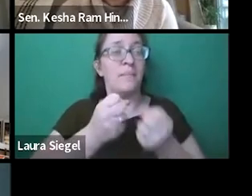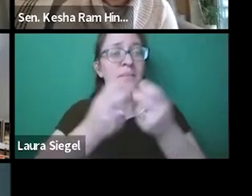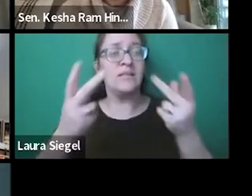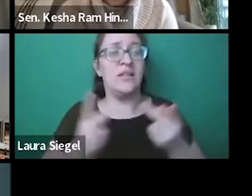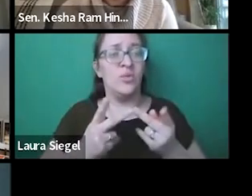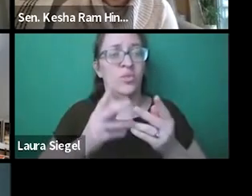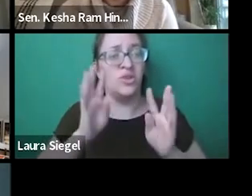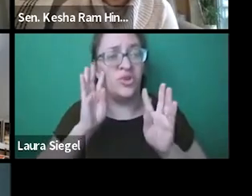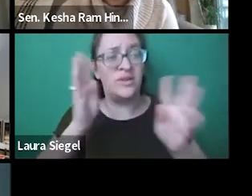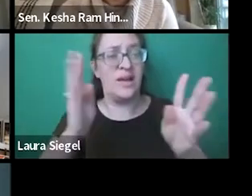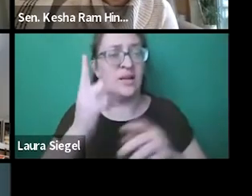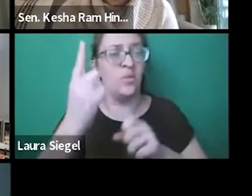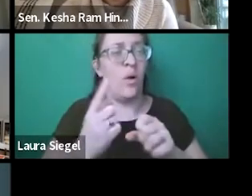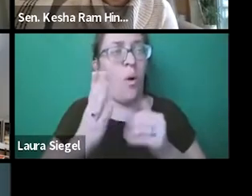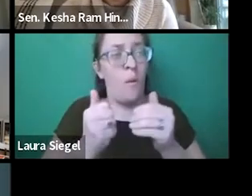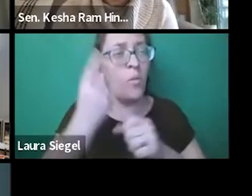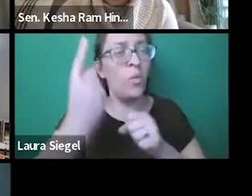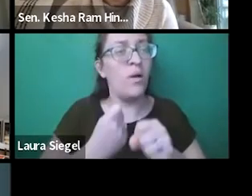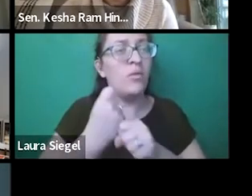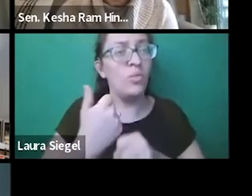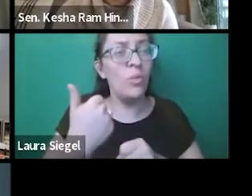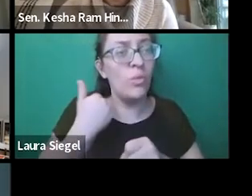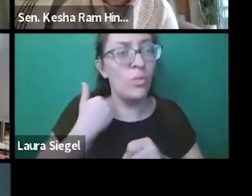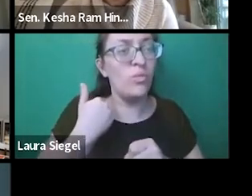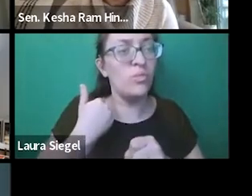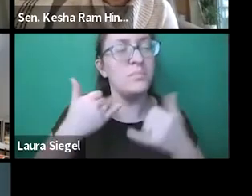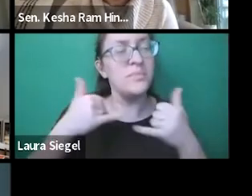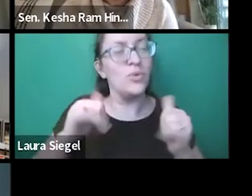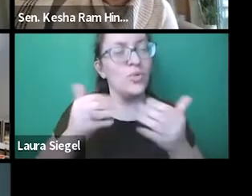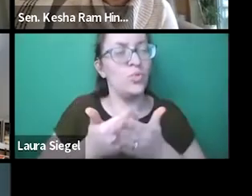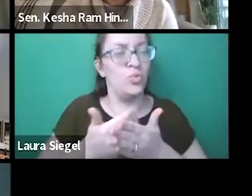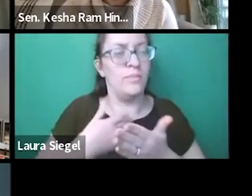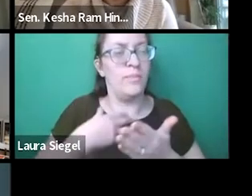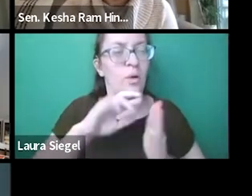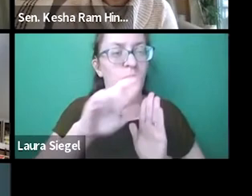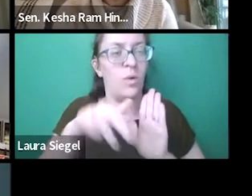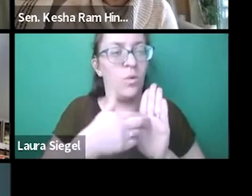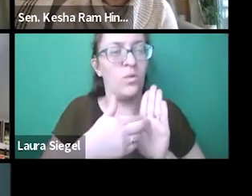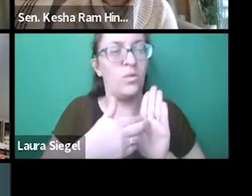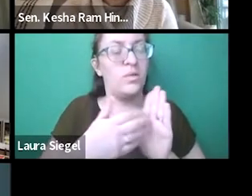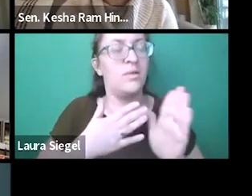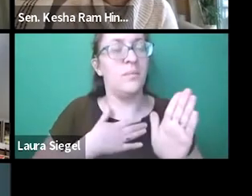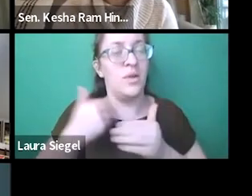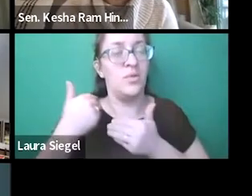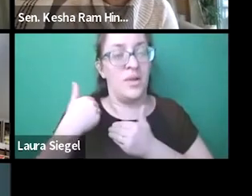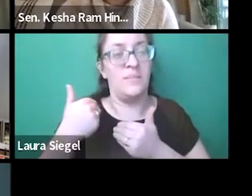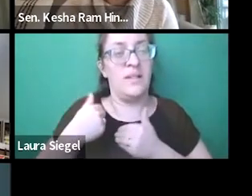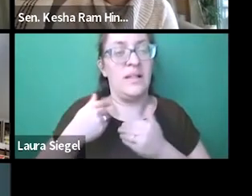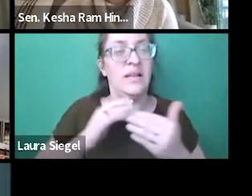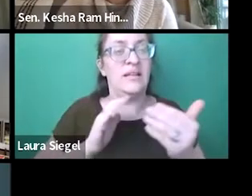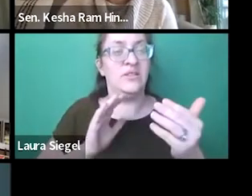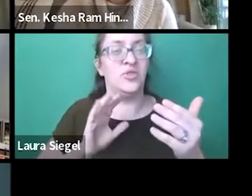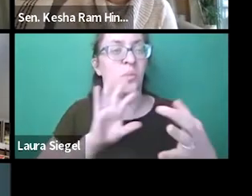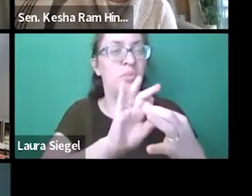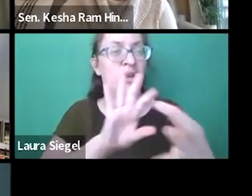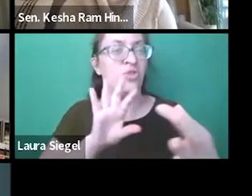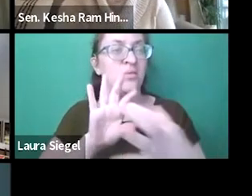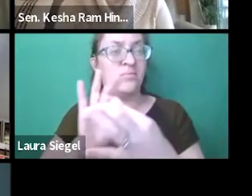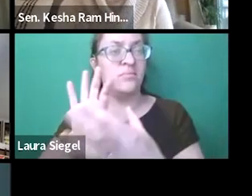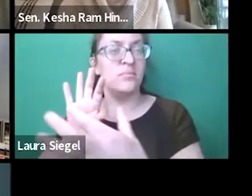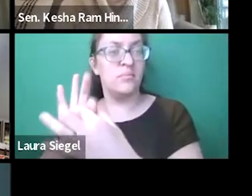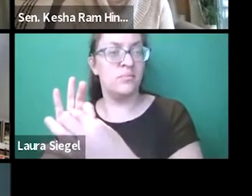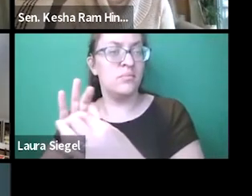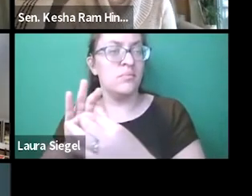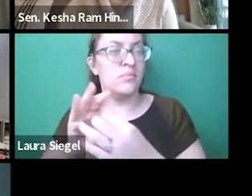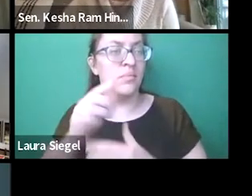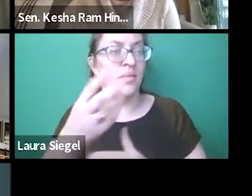lifting up their consideration for diversity, equity, and, and inclusion. And, and part of my role